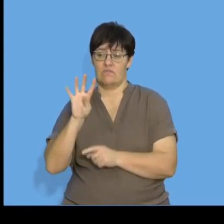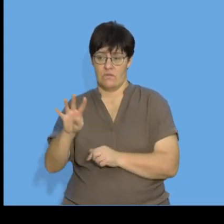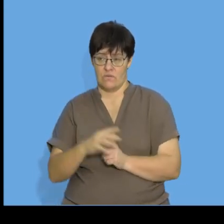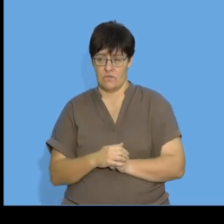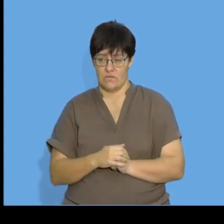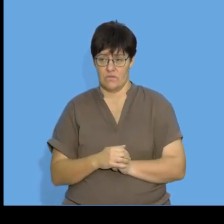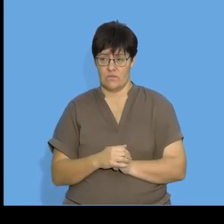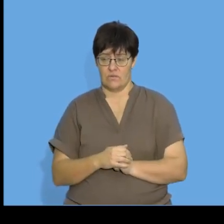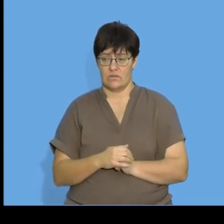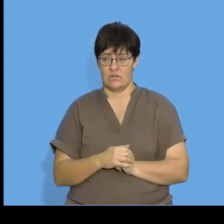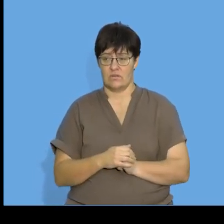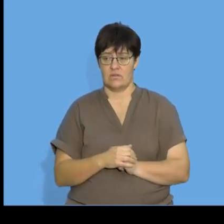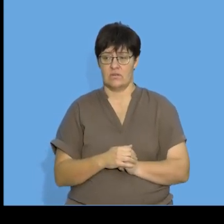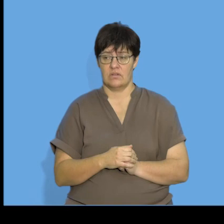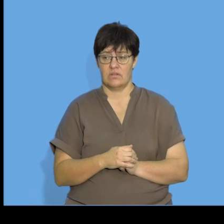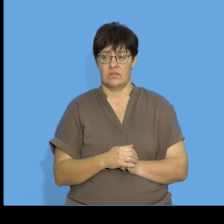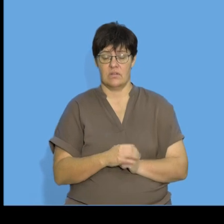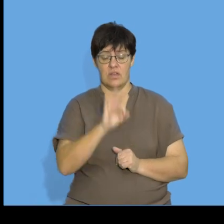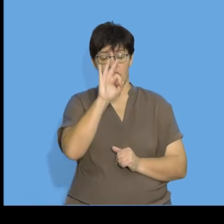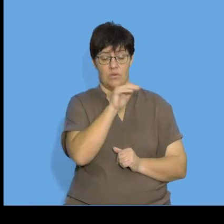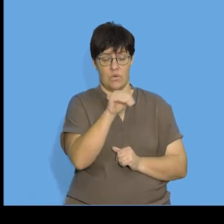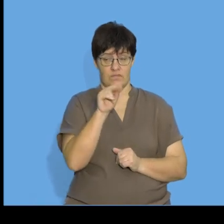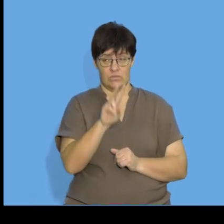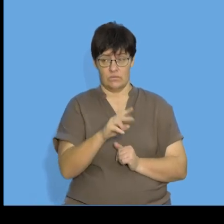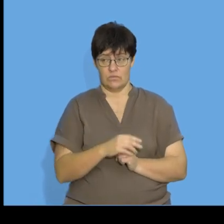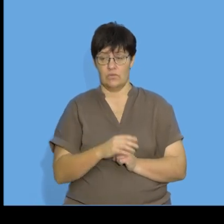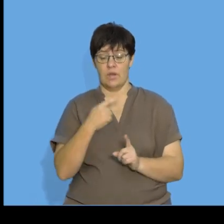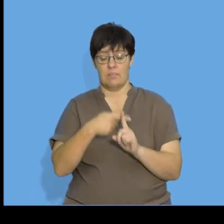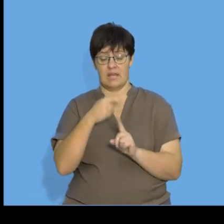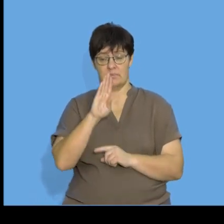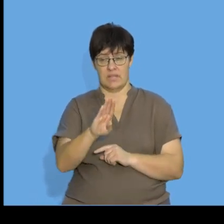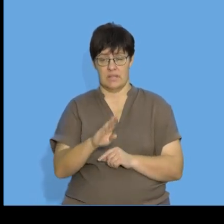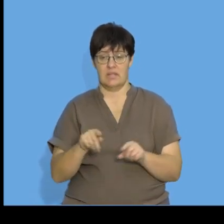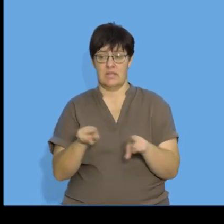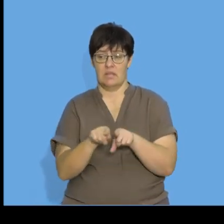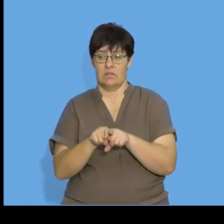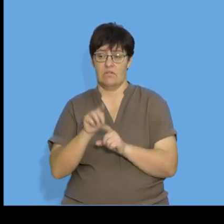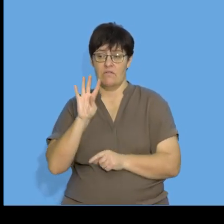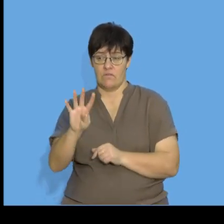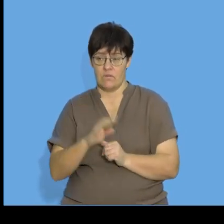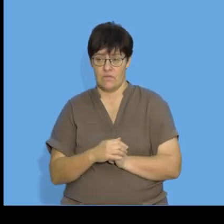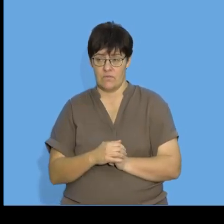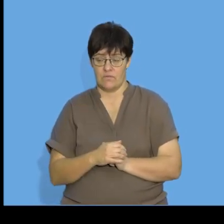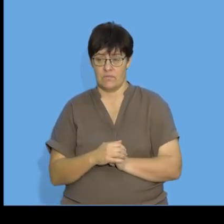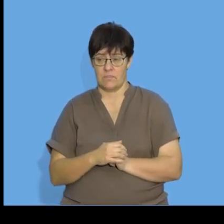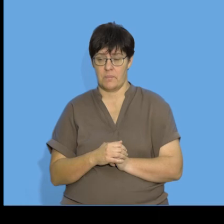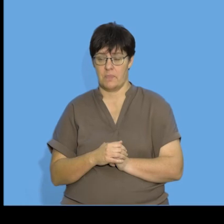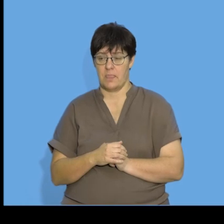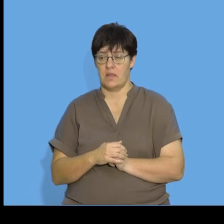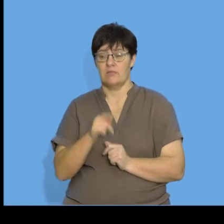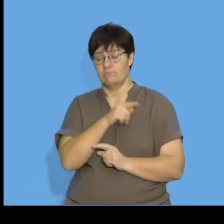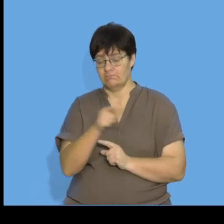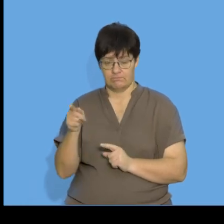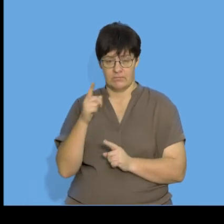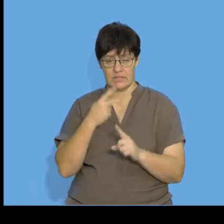is equal to four so I'm going to have three over two plus b is equal to four